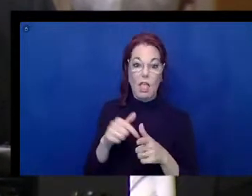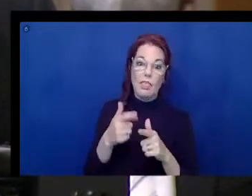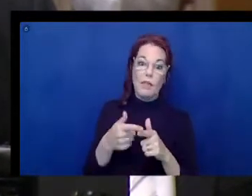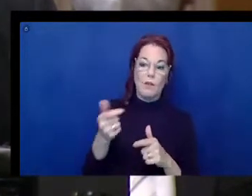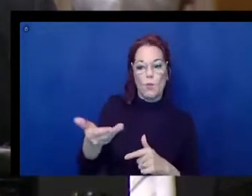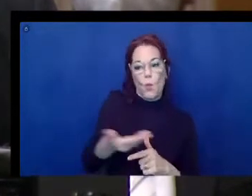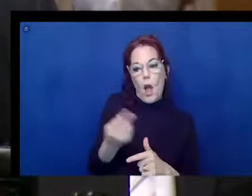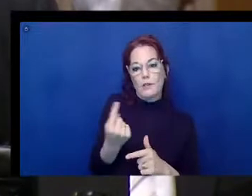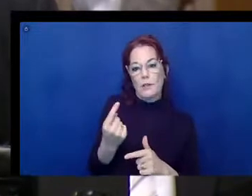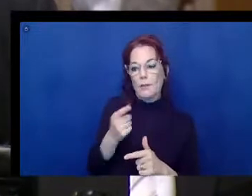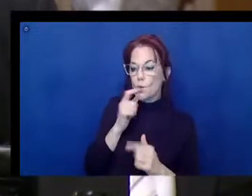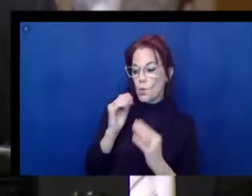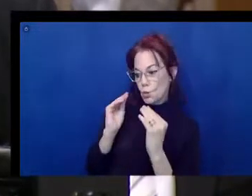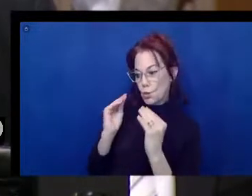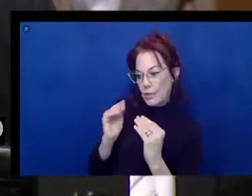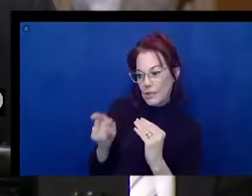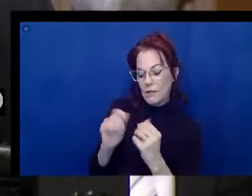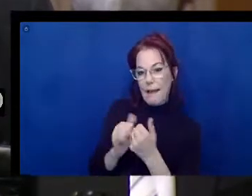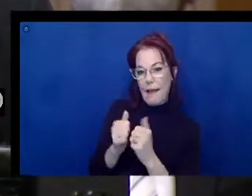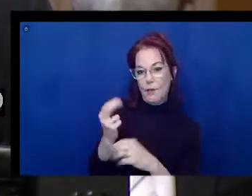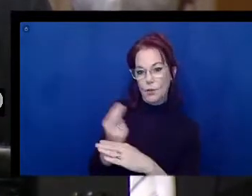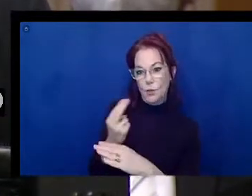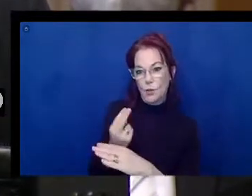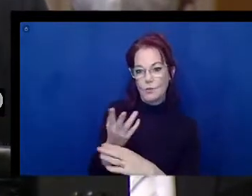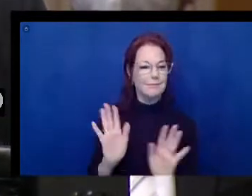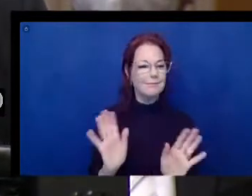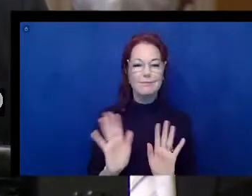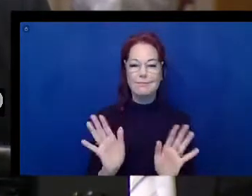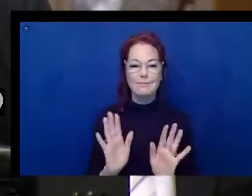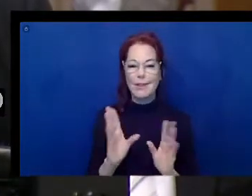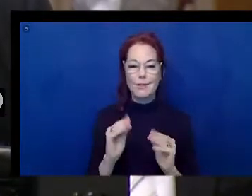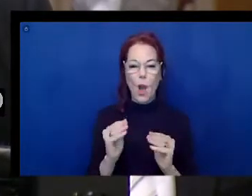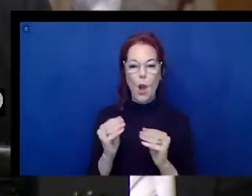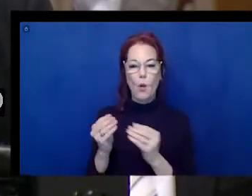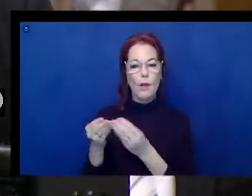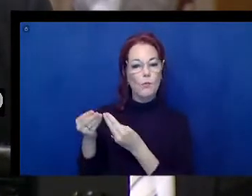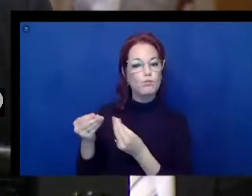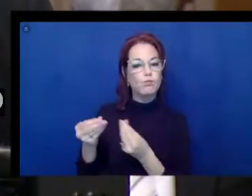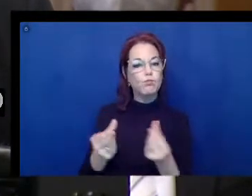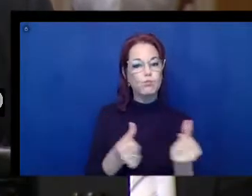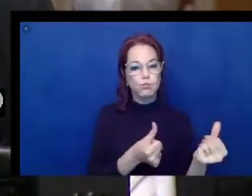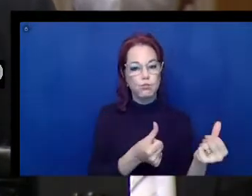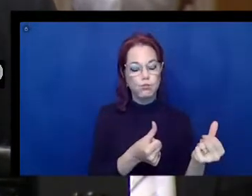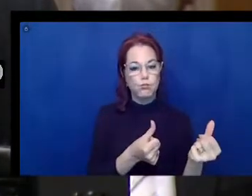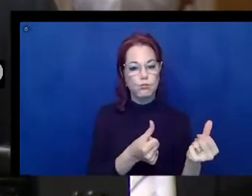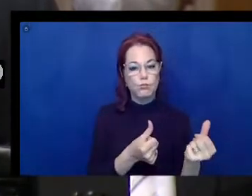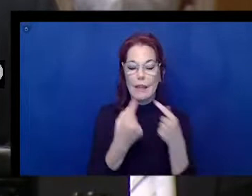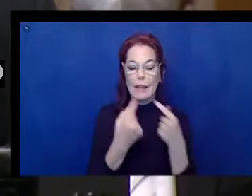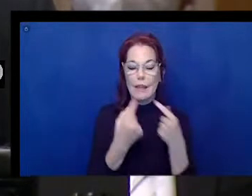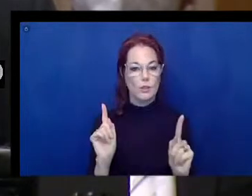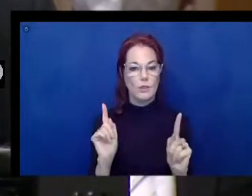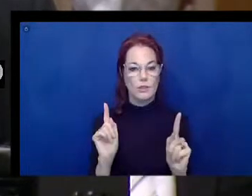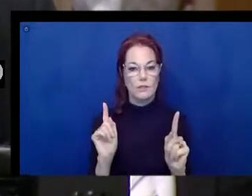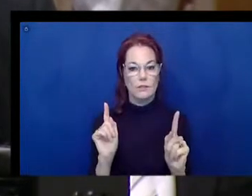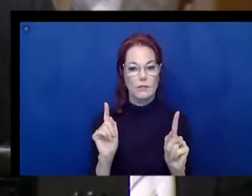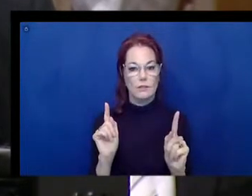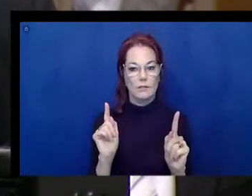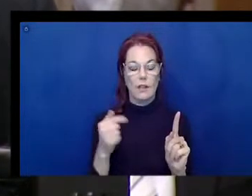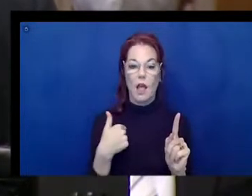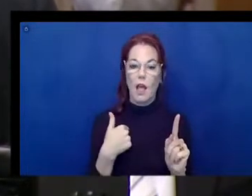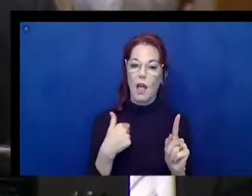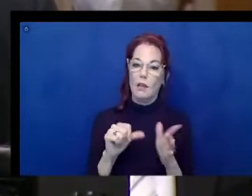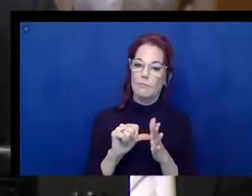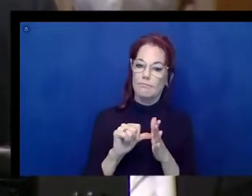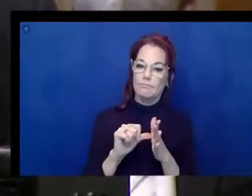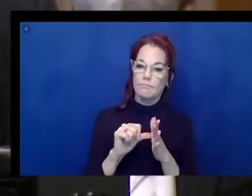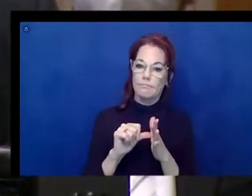accessible document from the start, and then it's seamless, no additional cost, no additional difficulty. It just works. And I just want to stress, well,